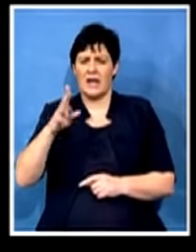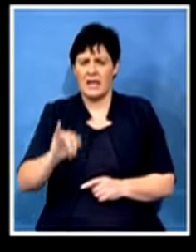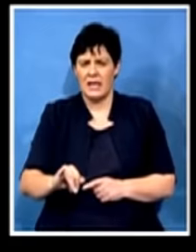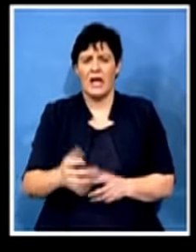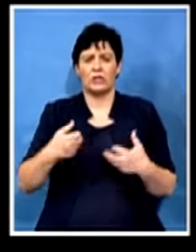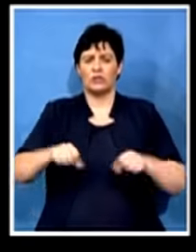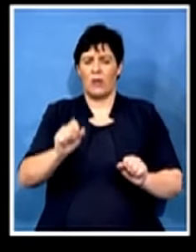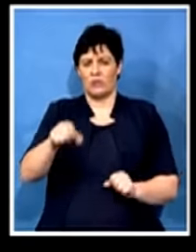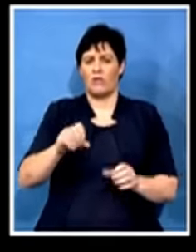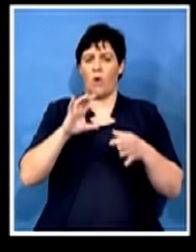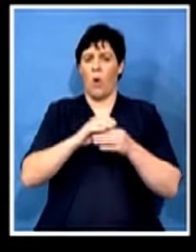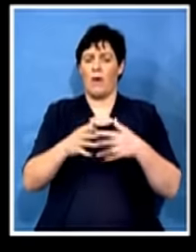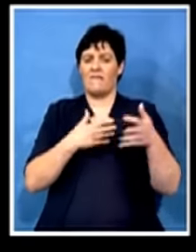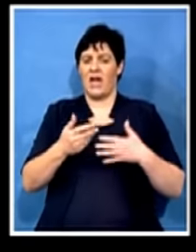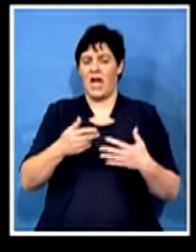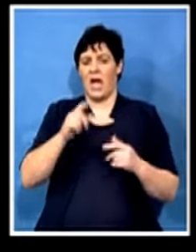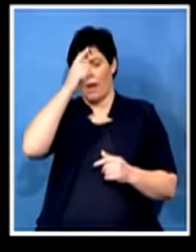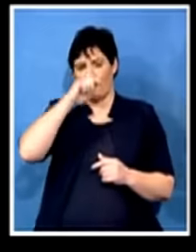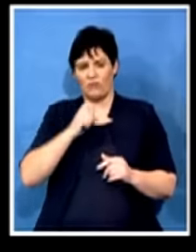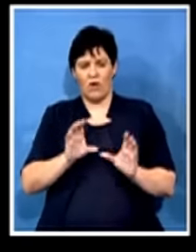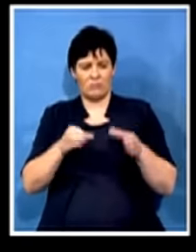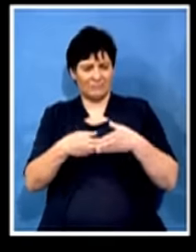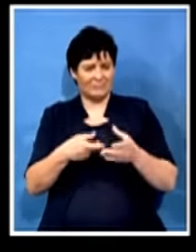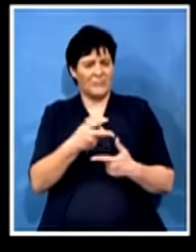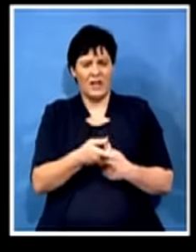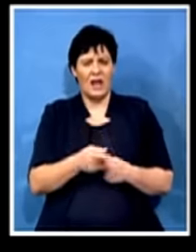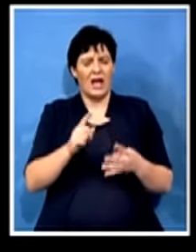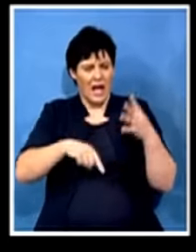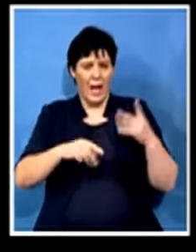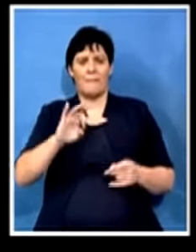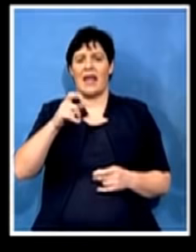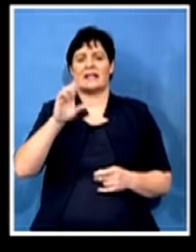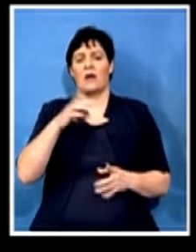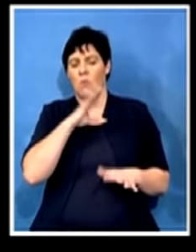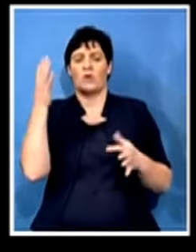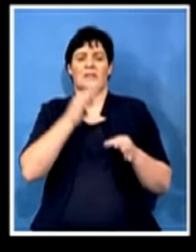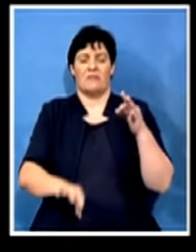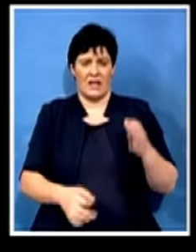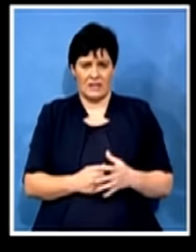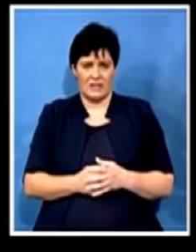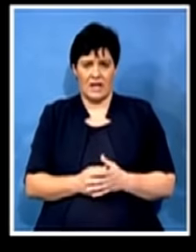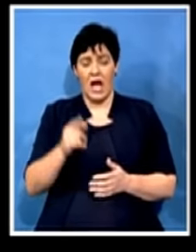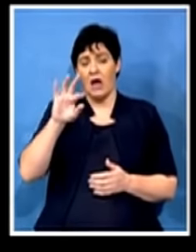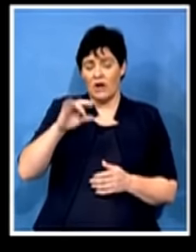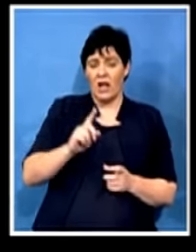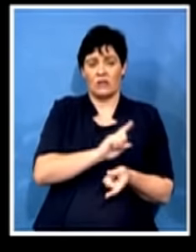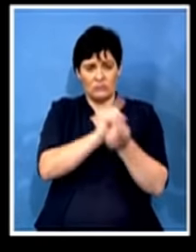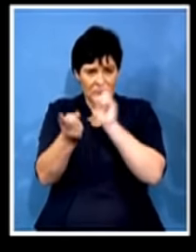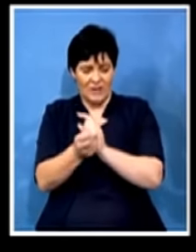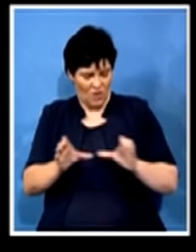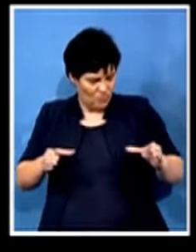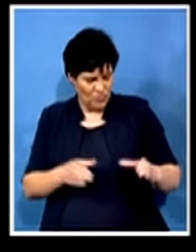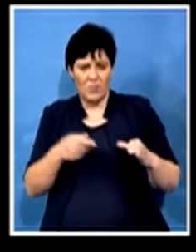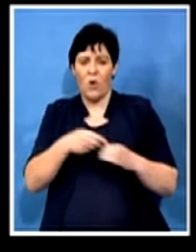Faith Mutambi. You're likely to see, plain to simplify it, the radical economic transformation faction within the African National Congress that